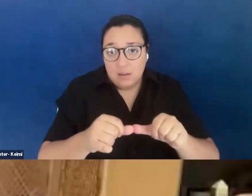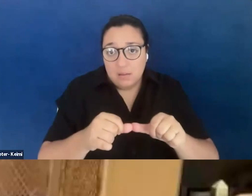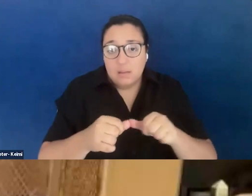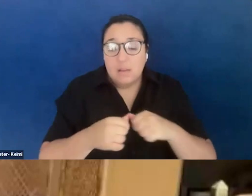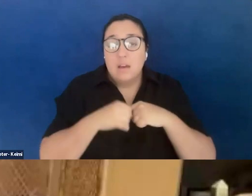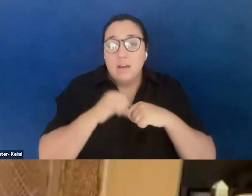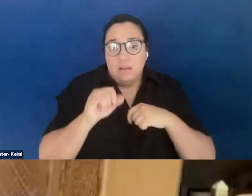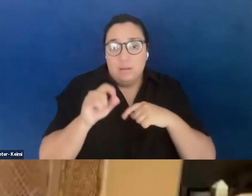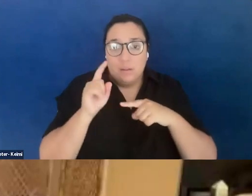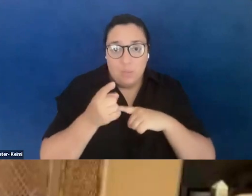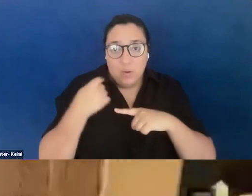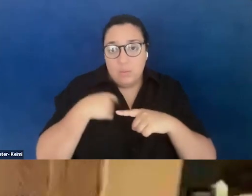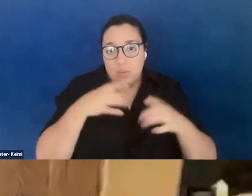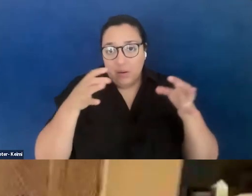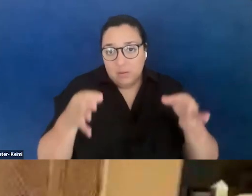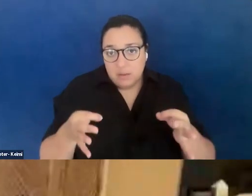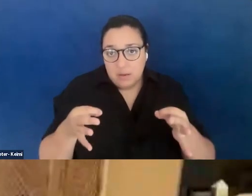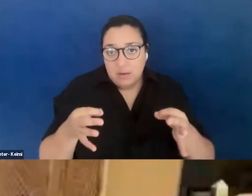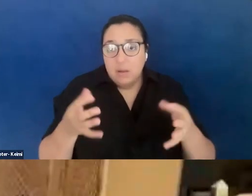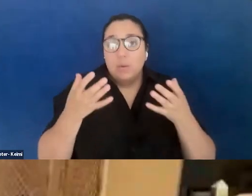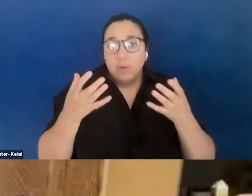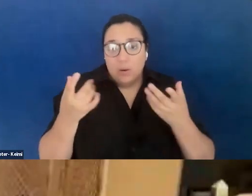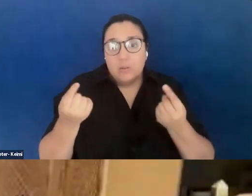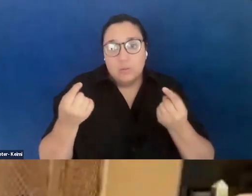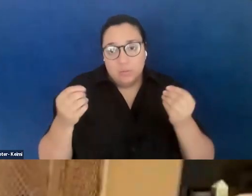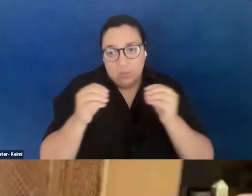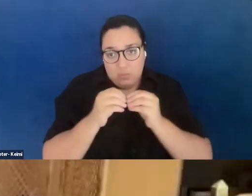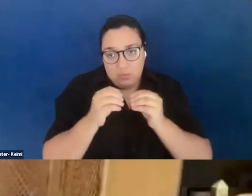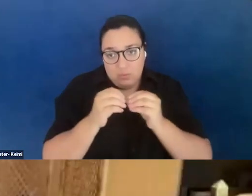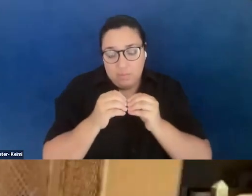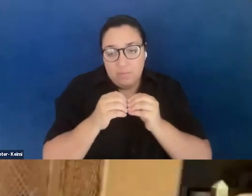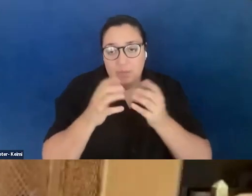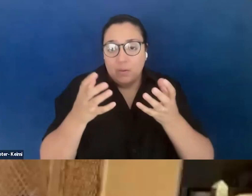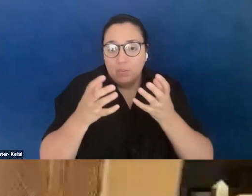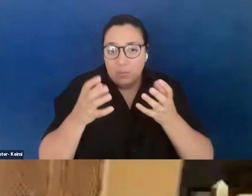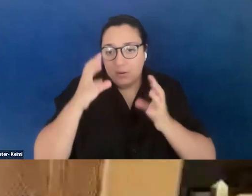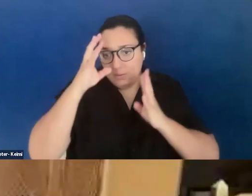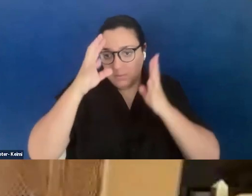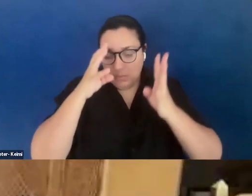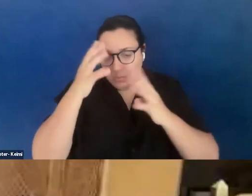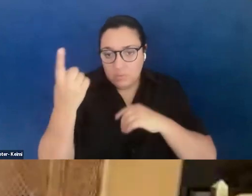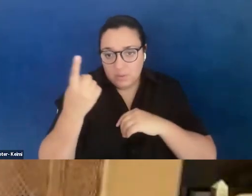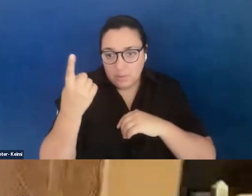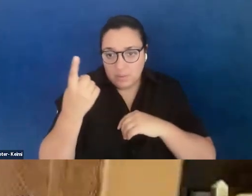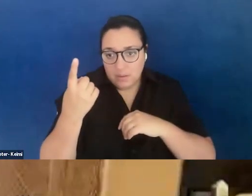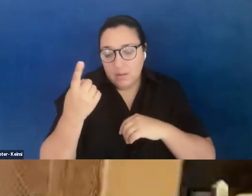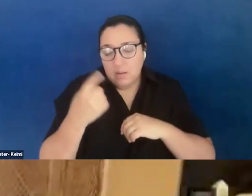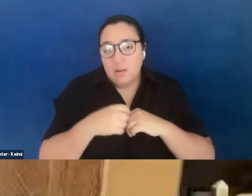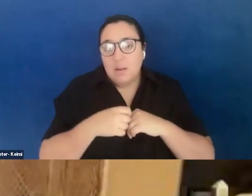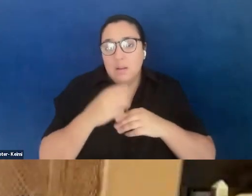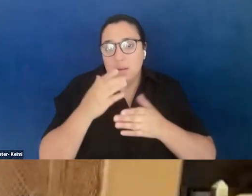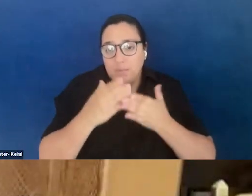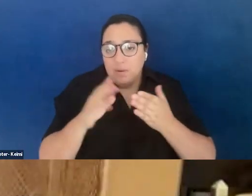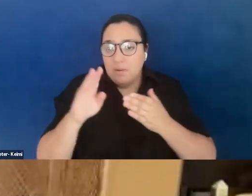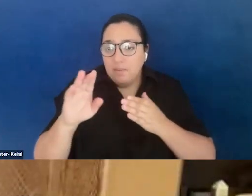decided that we wanted to do more, right? We wanted to kind of bring something together. And as part of, you know, BC and, you know,